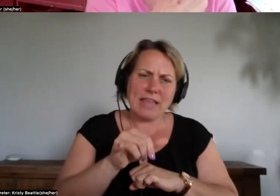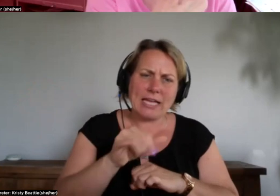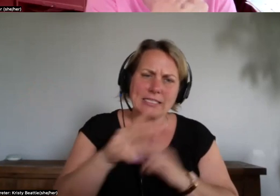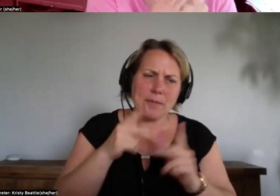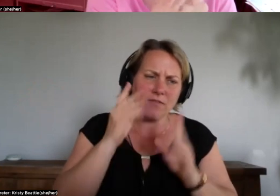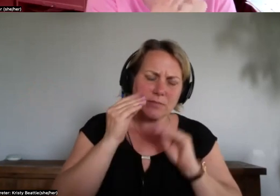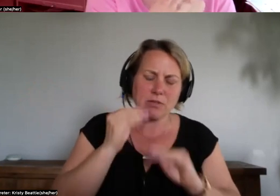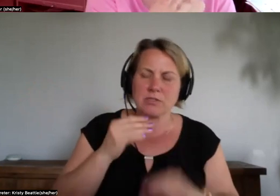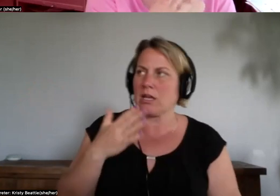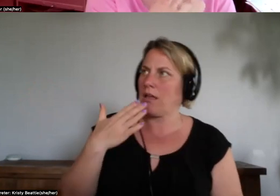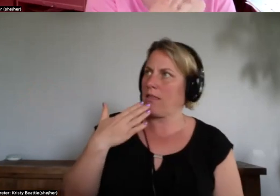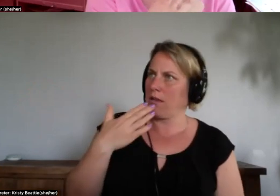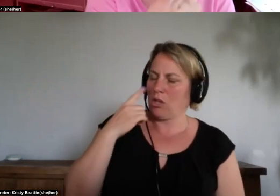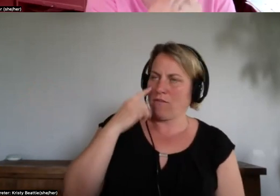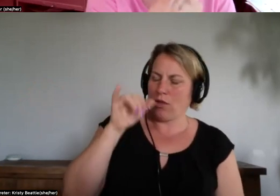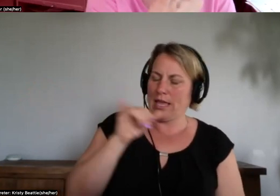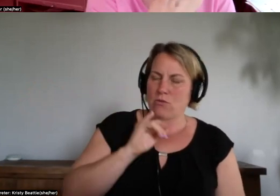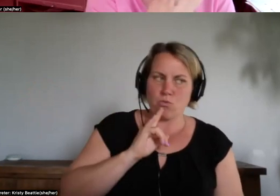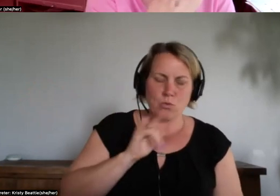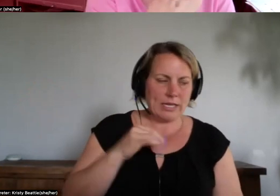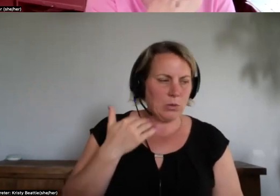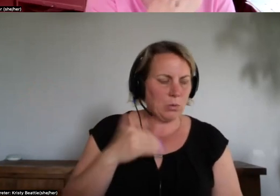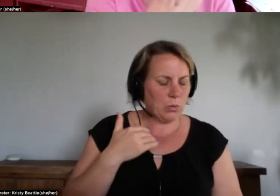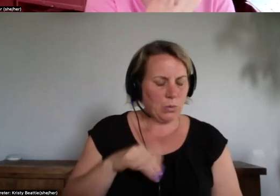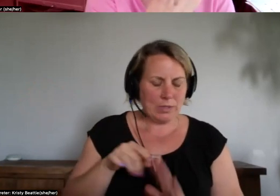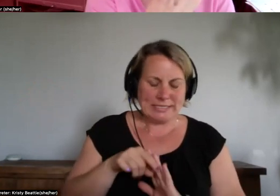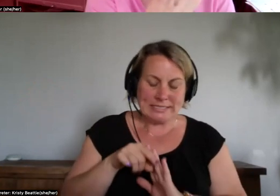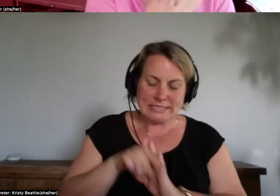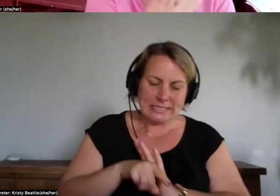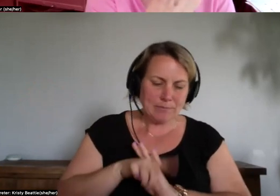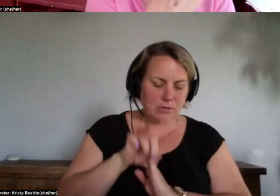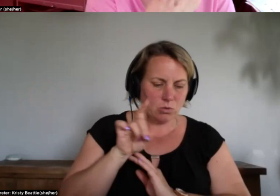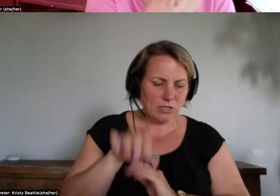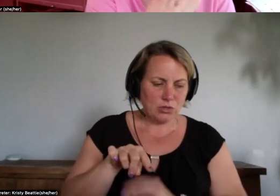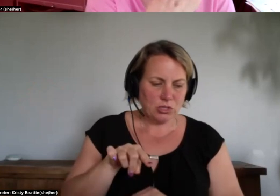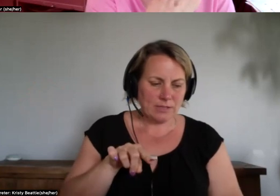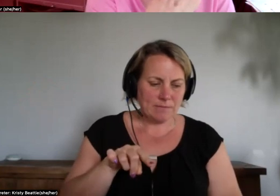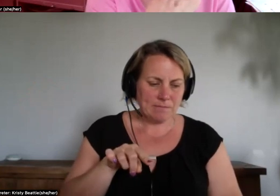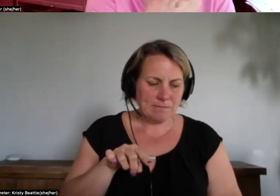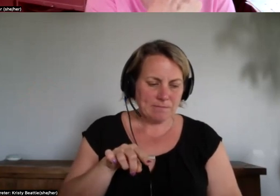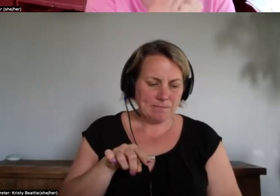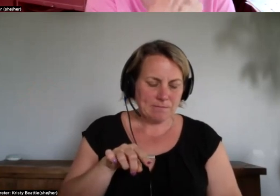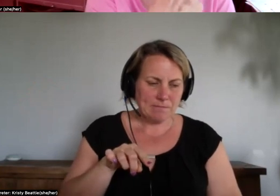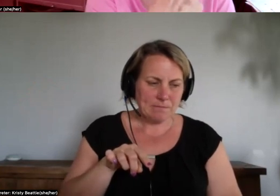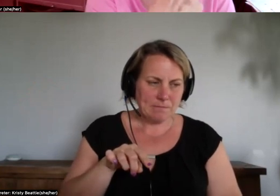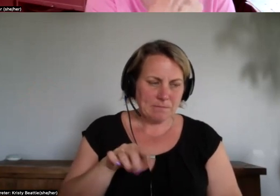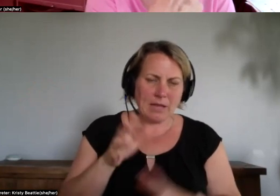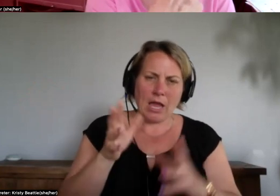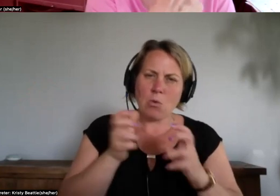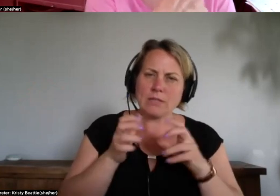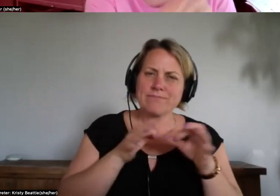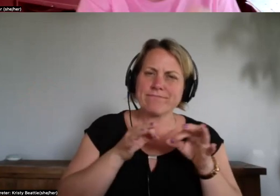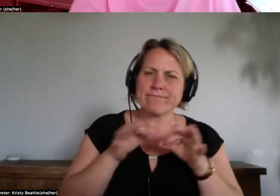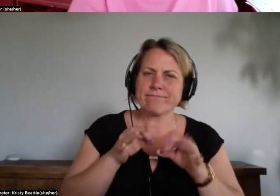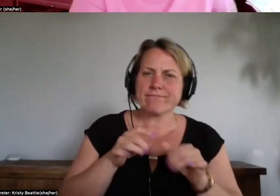that really deep question and i i want to say first that